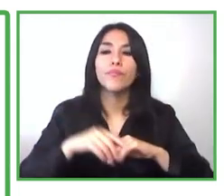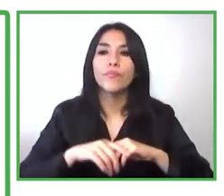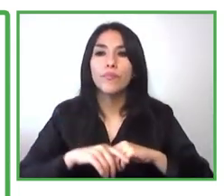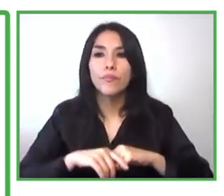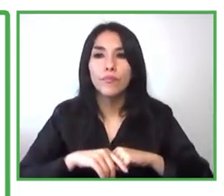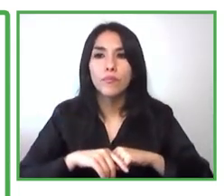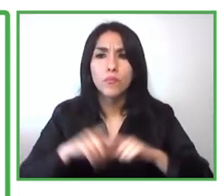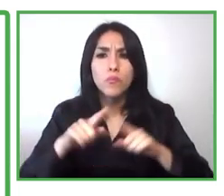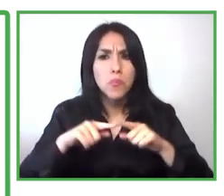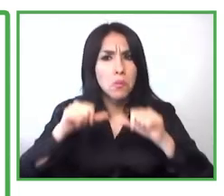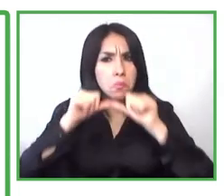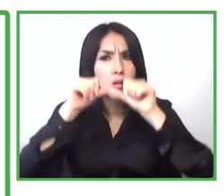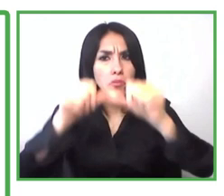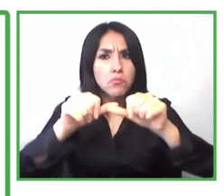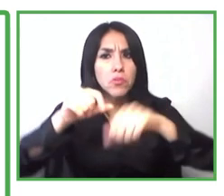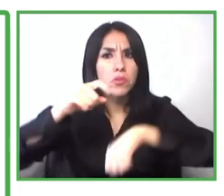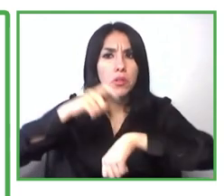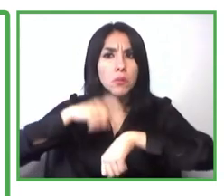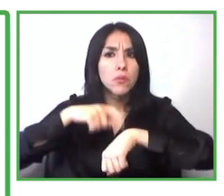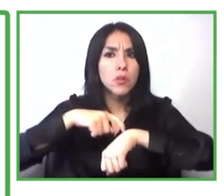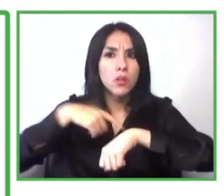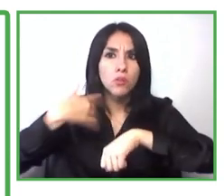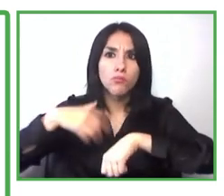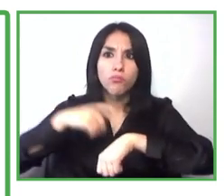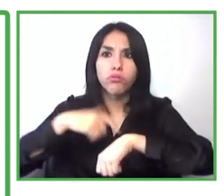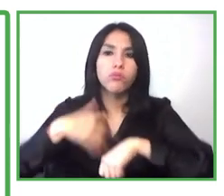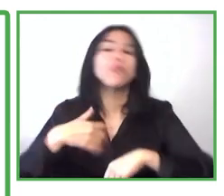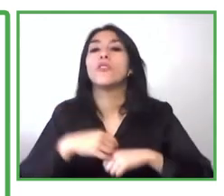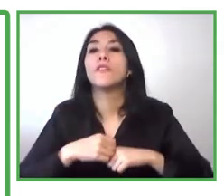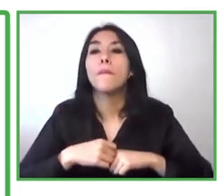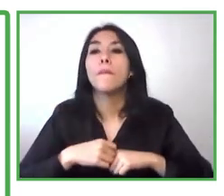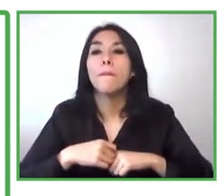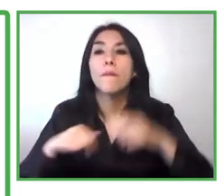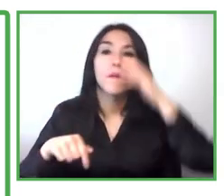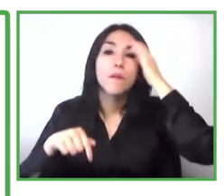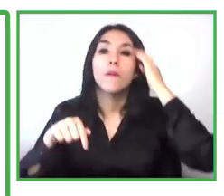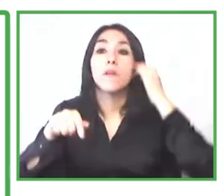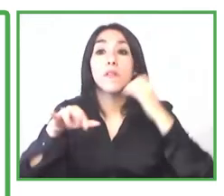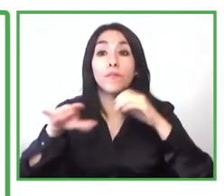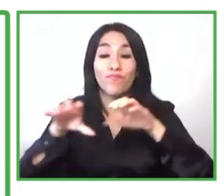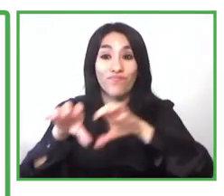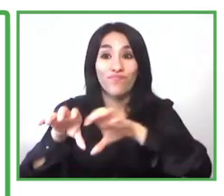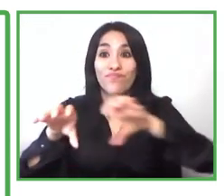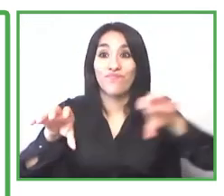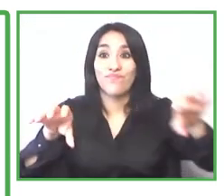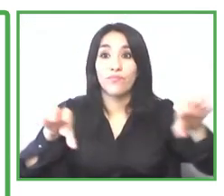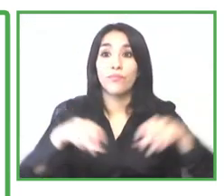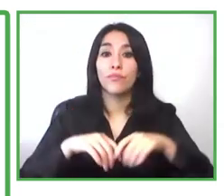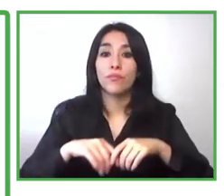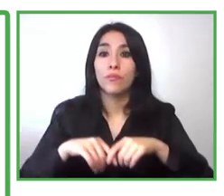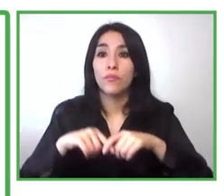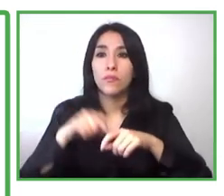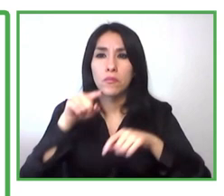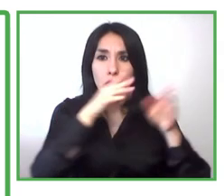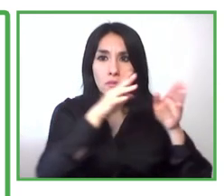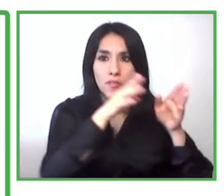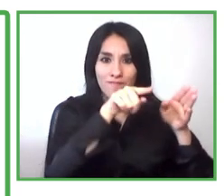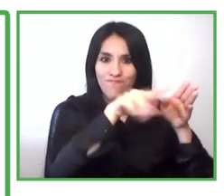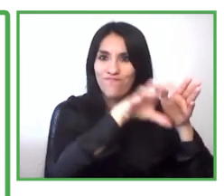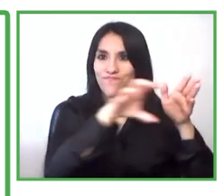in three steps the first step is to develop a seminar for this um